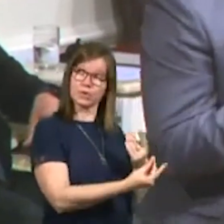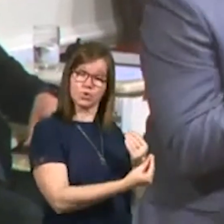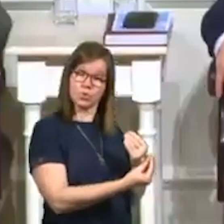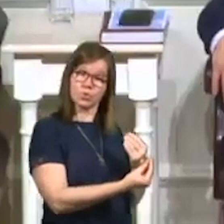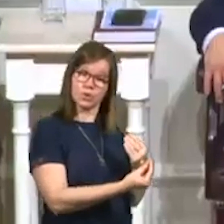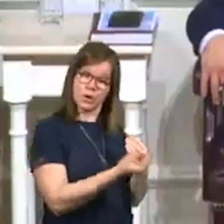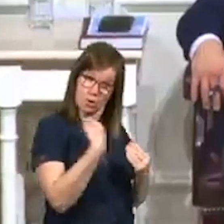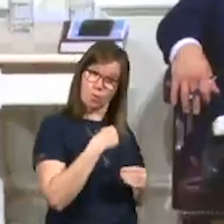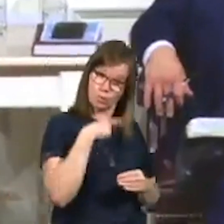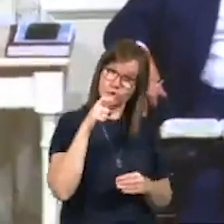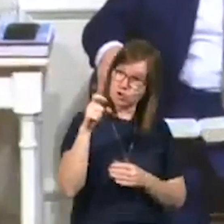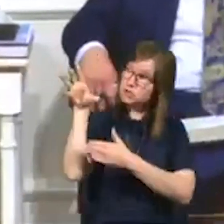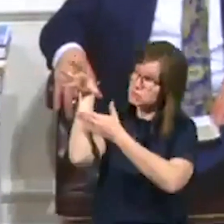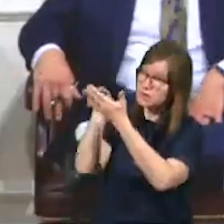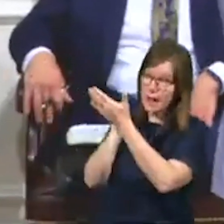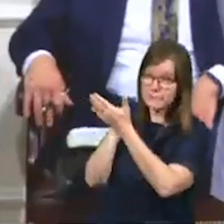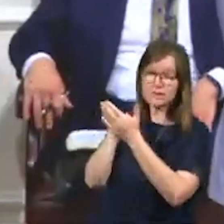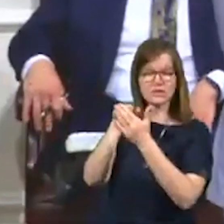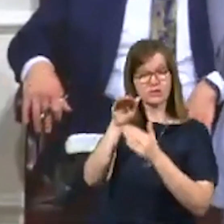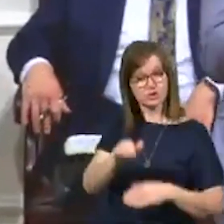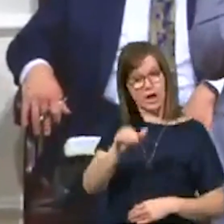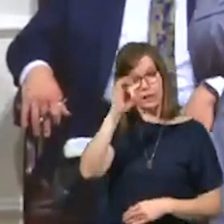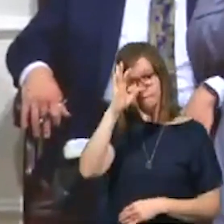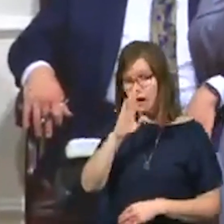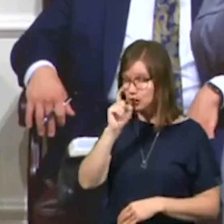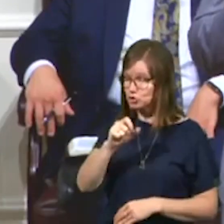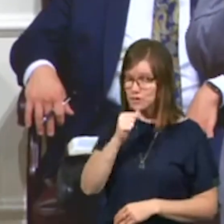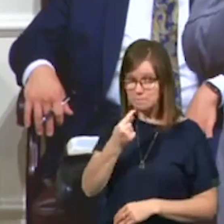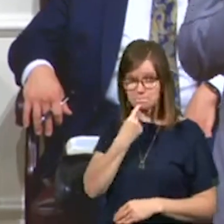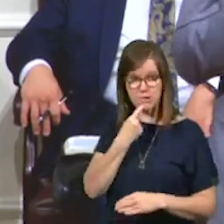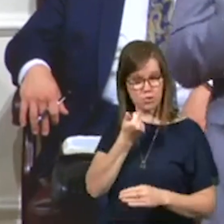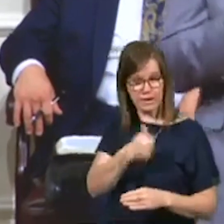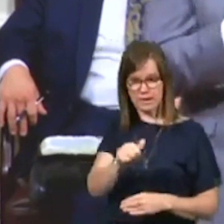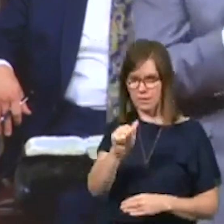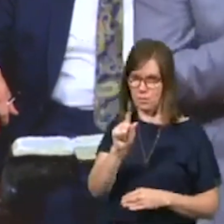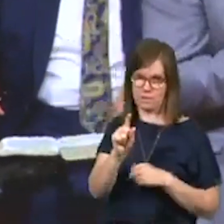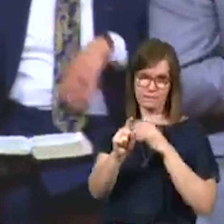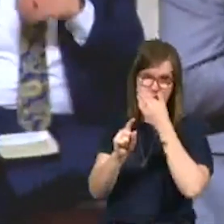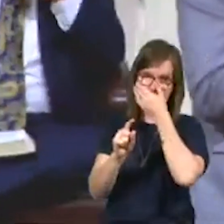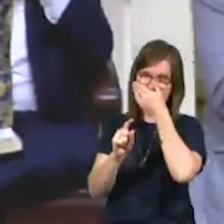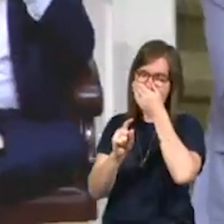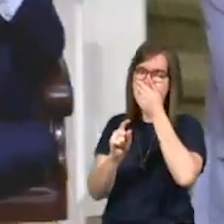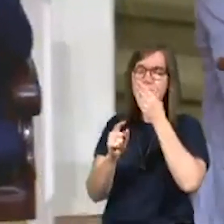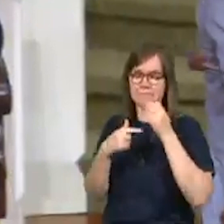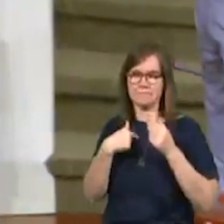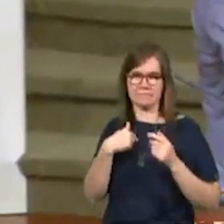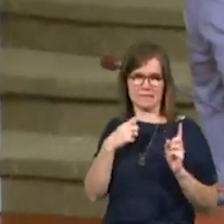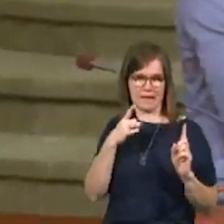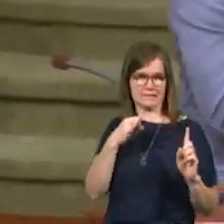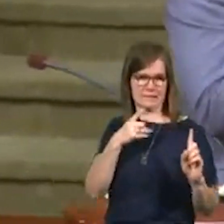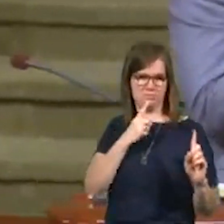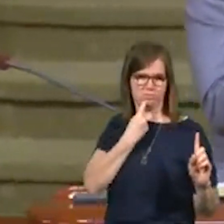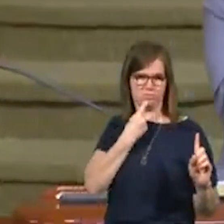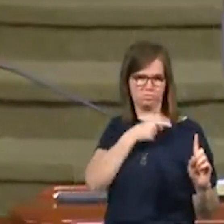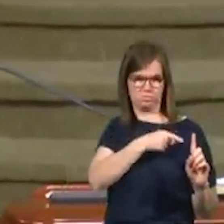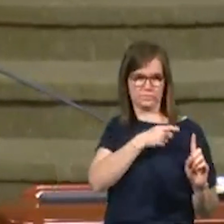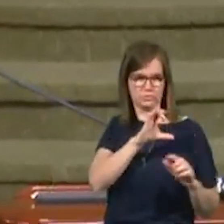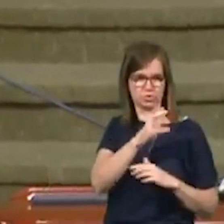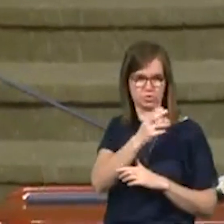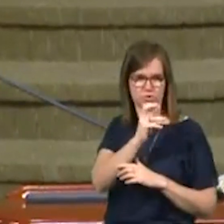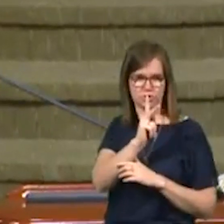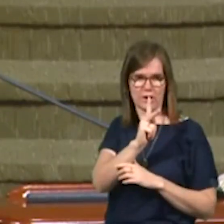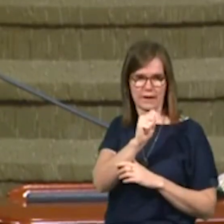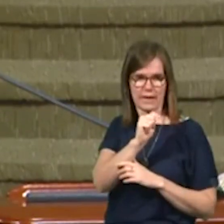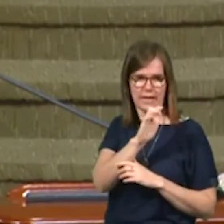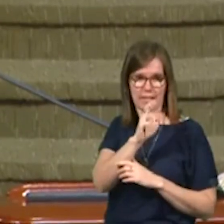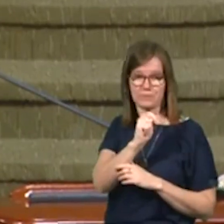steps. And a child of God shouldn't have bitterness in their heart towards anybody. But I had bitterness in my heart towards Chuck Alberts. And it was like, God said,